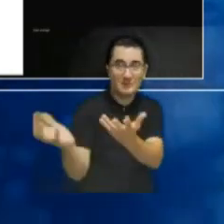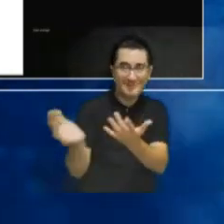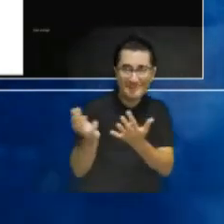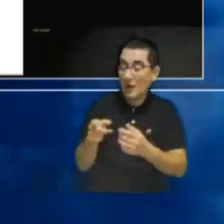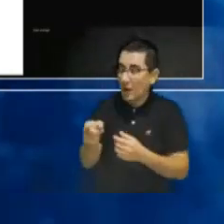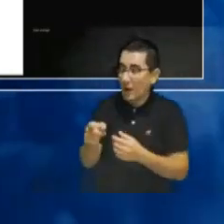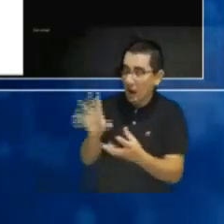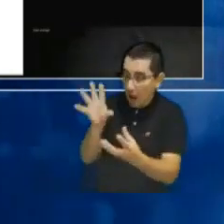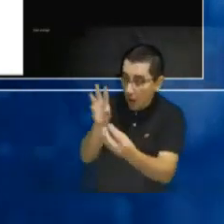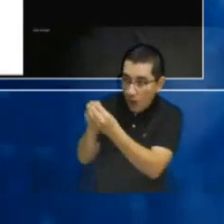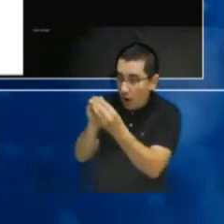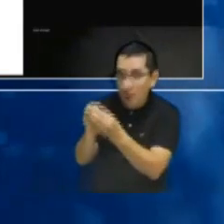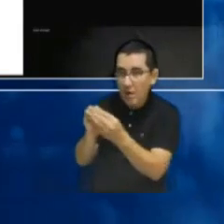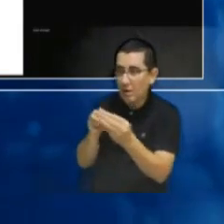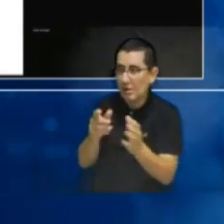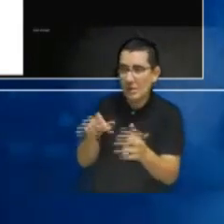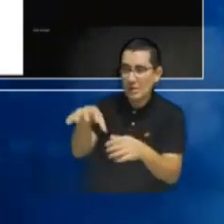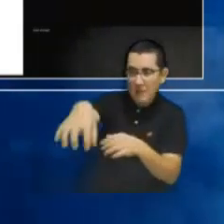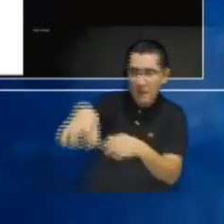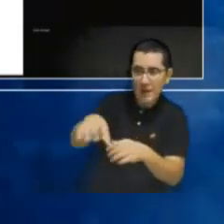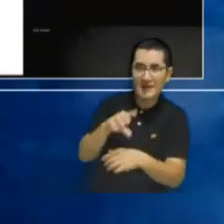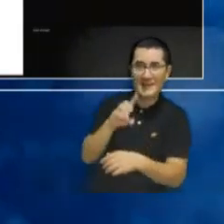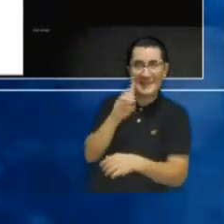become closer.